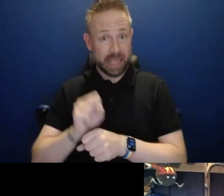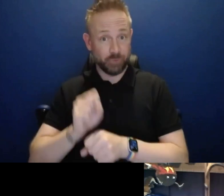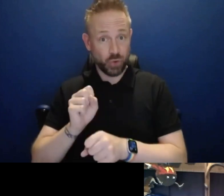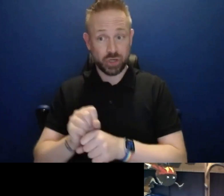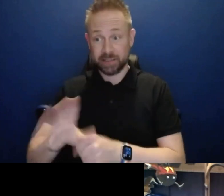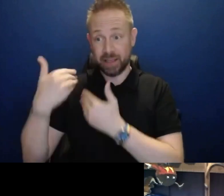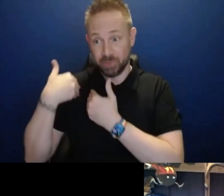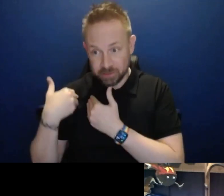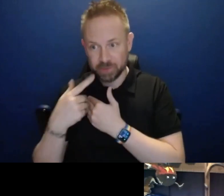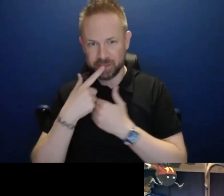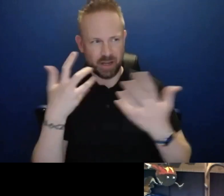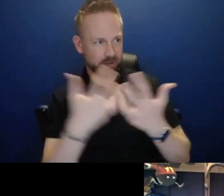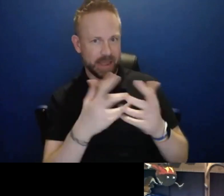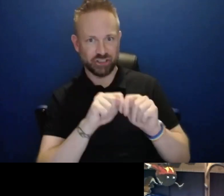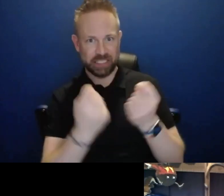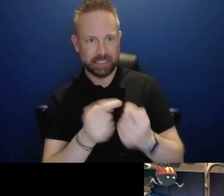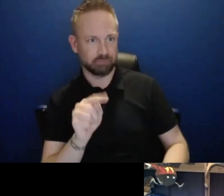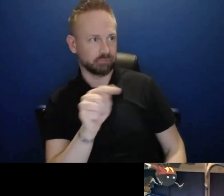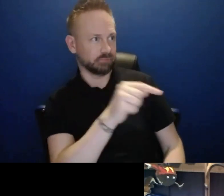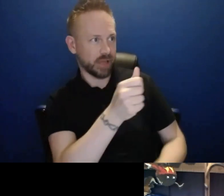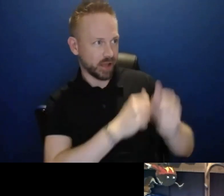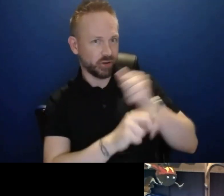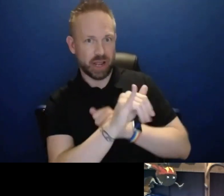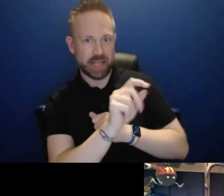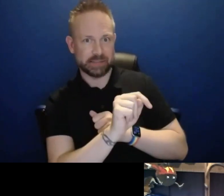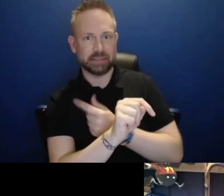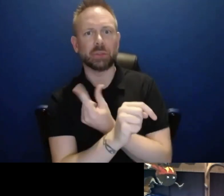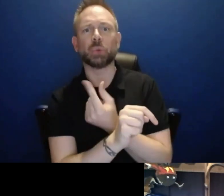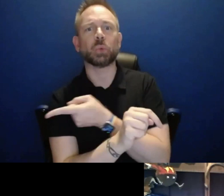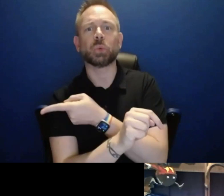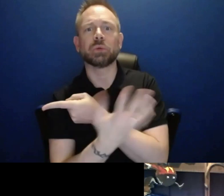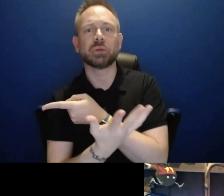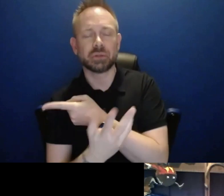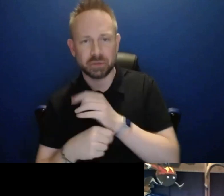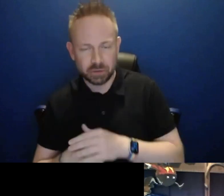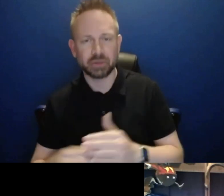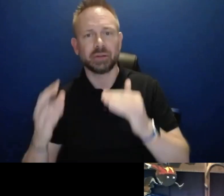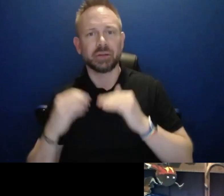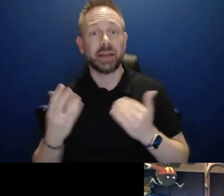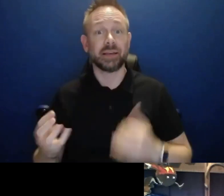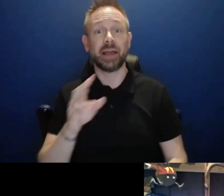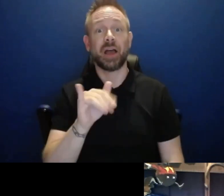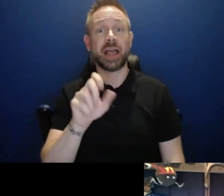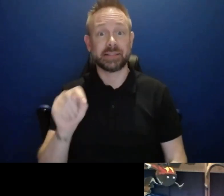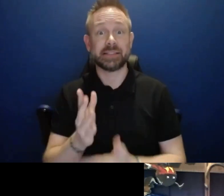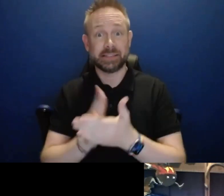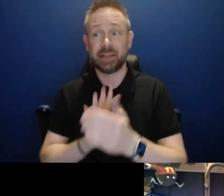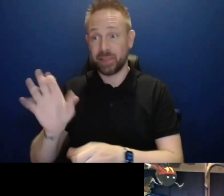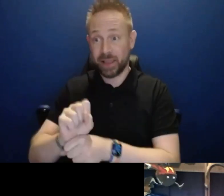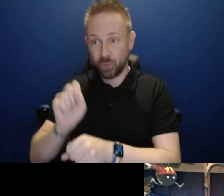of the current teams within IST, and the various tasks they are currently performing that are outside of those scopes?